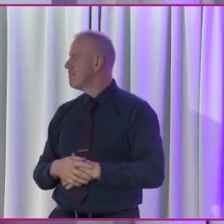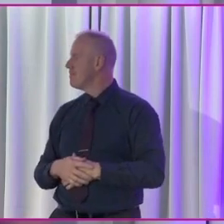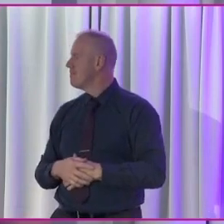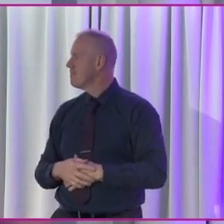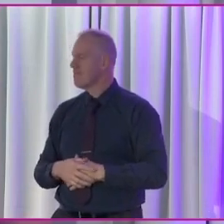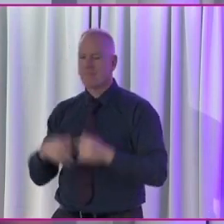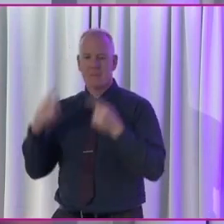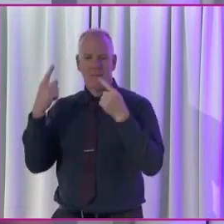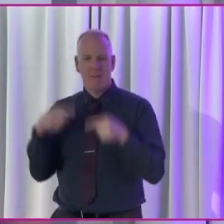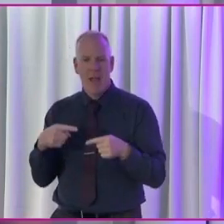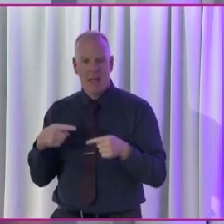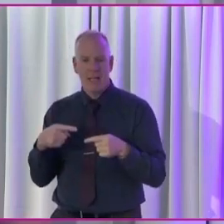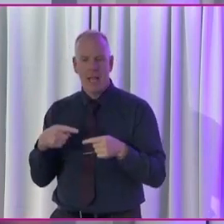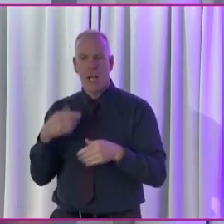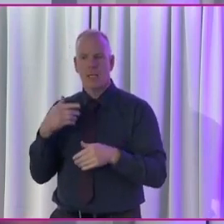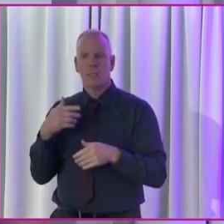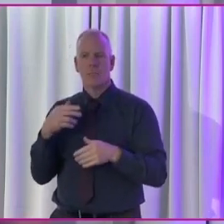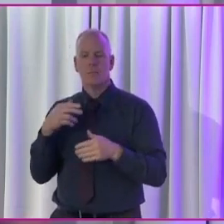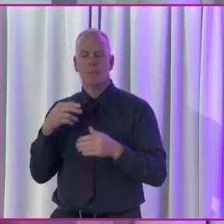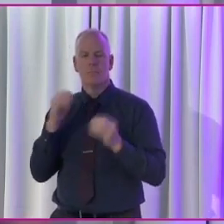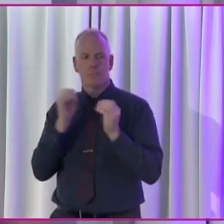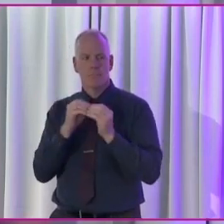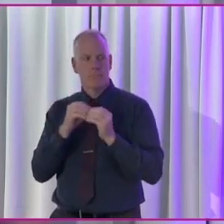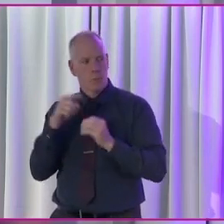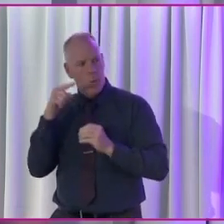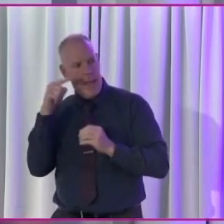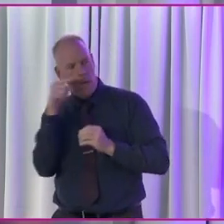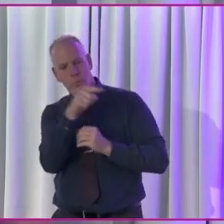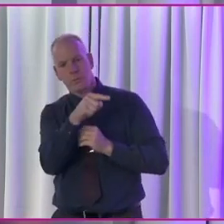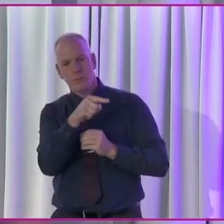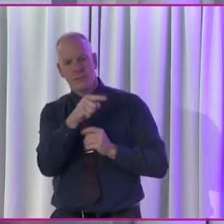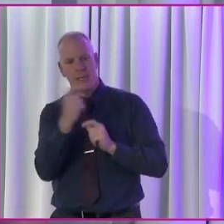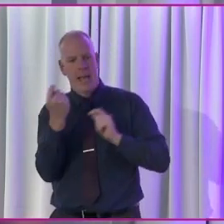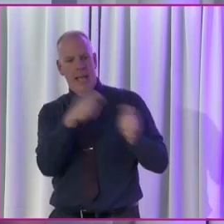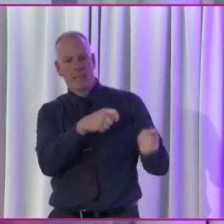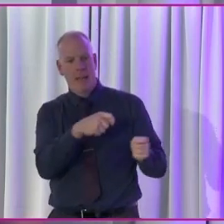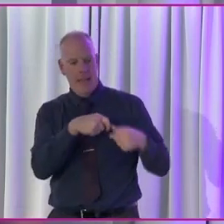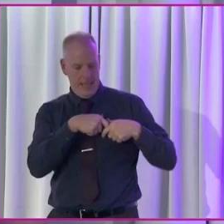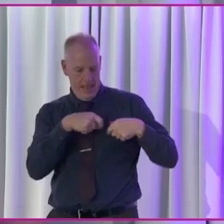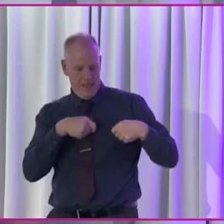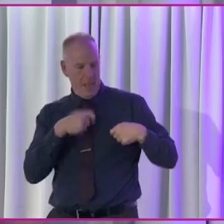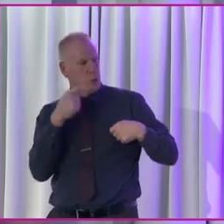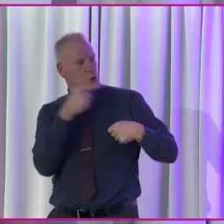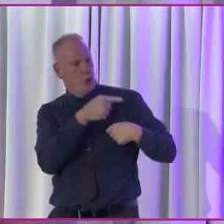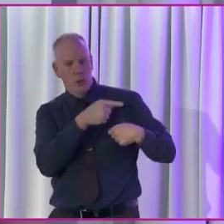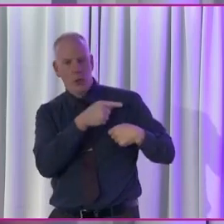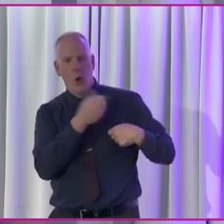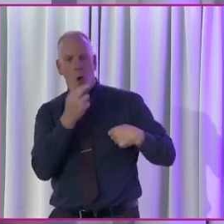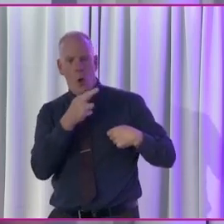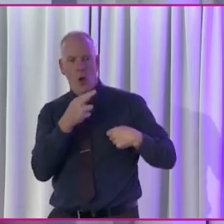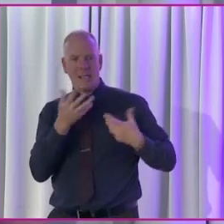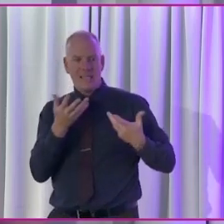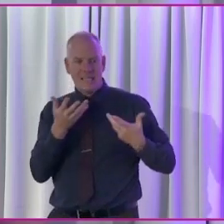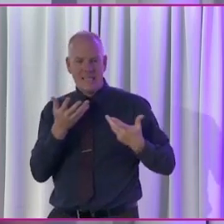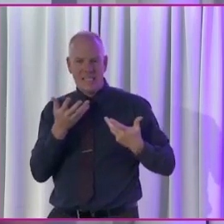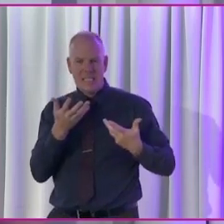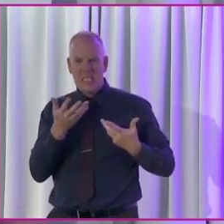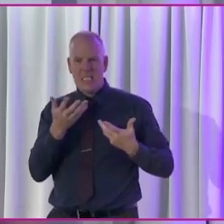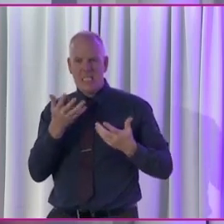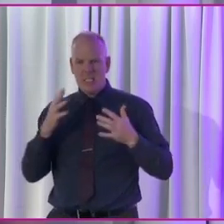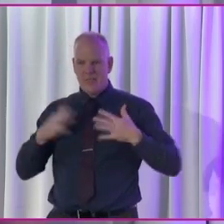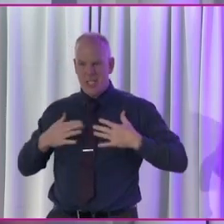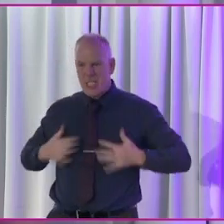On a final procedural note, when you're leaving please do hand back your fancy name badges or you will be kind of aggressively